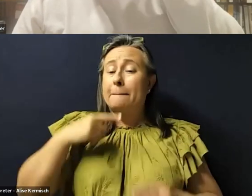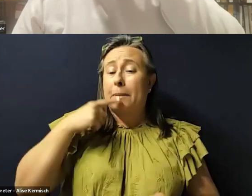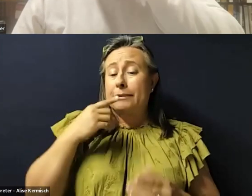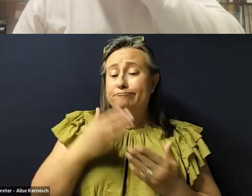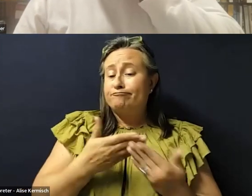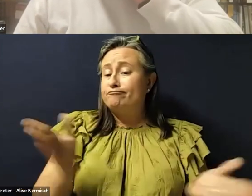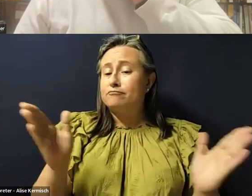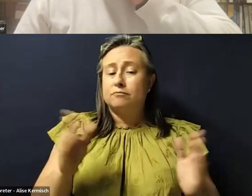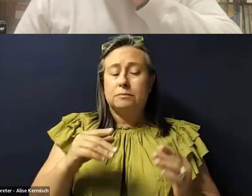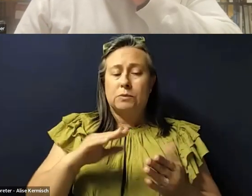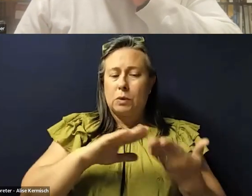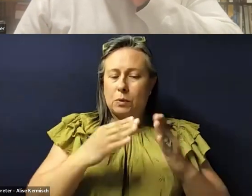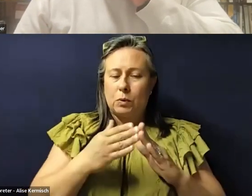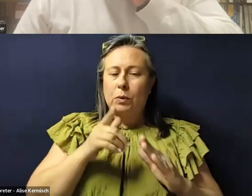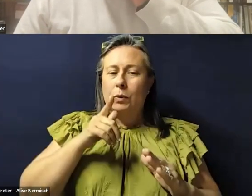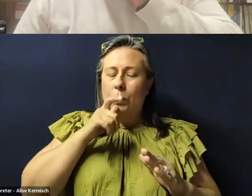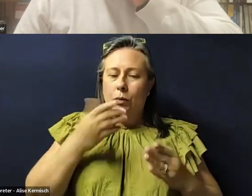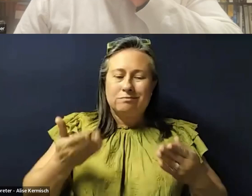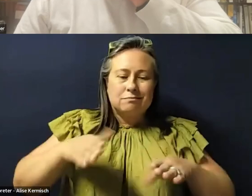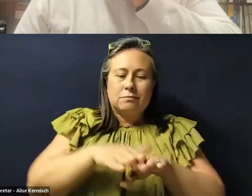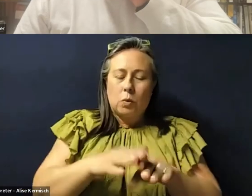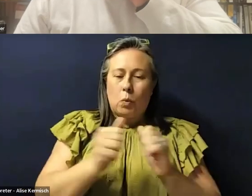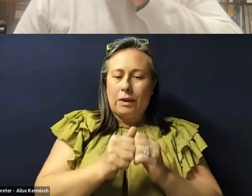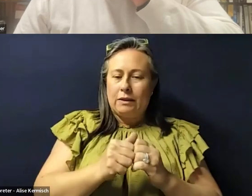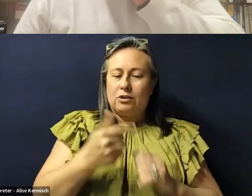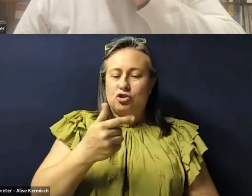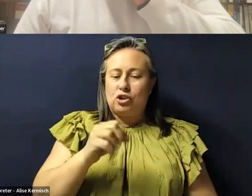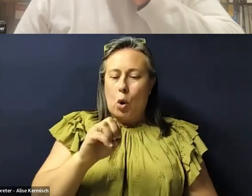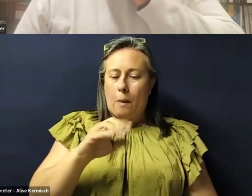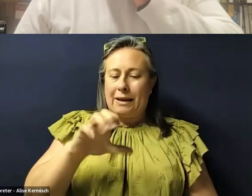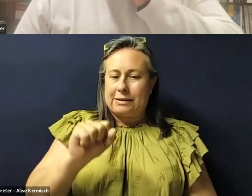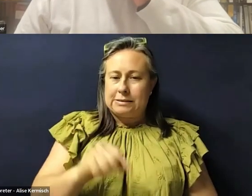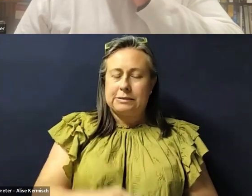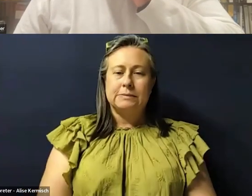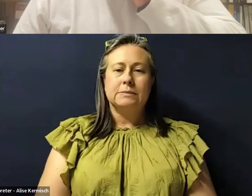at large who, who intersect with genomics and genetics? Um,